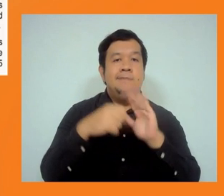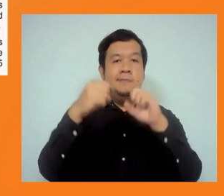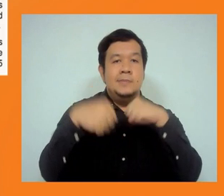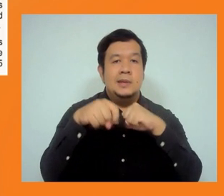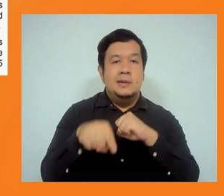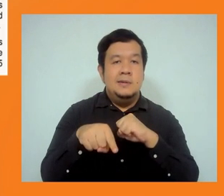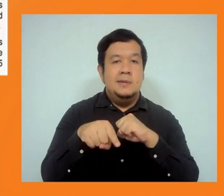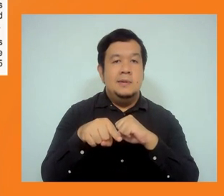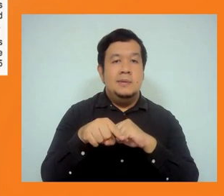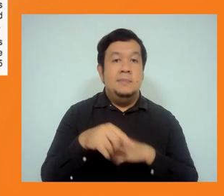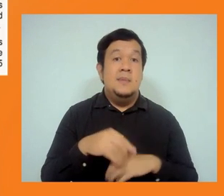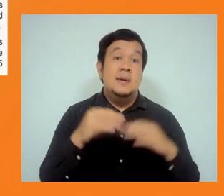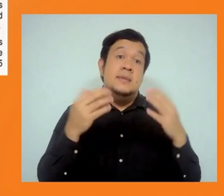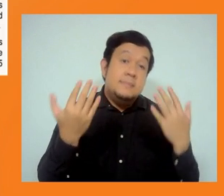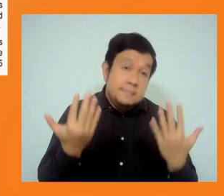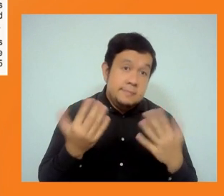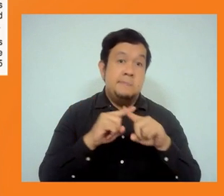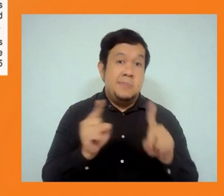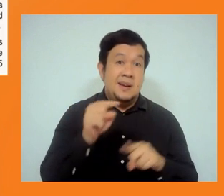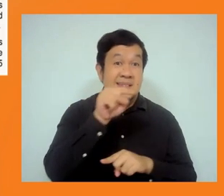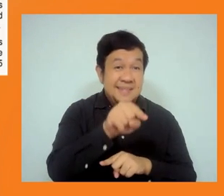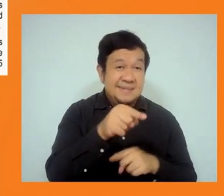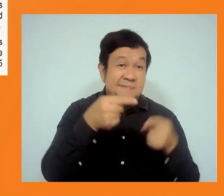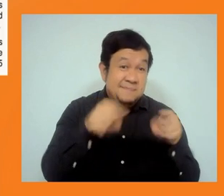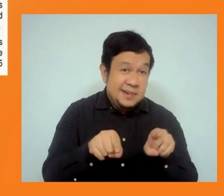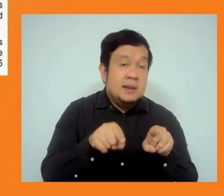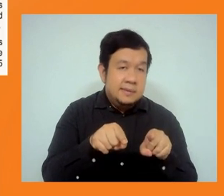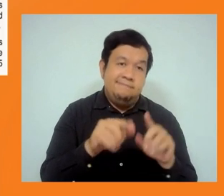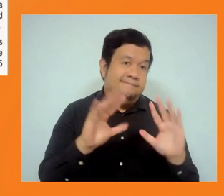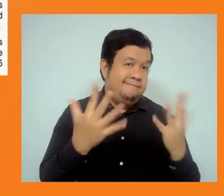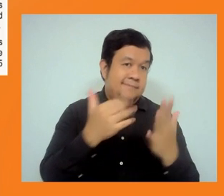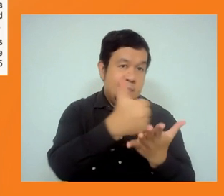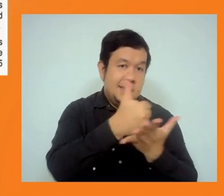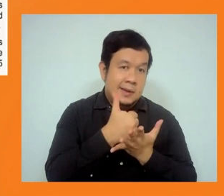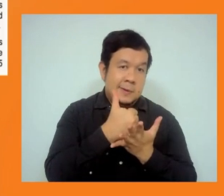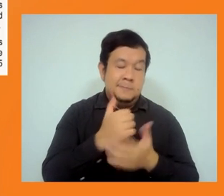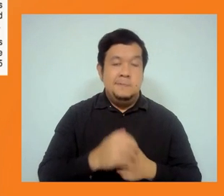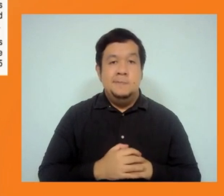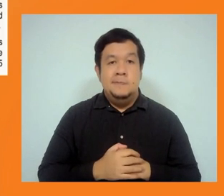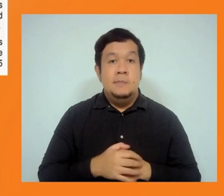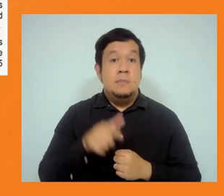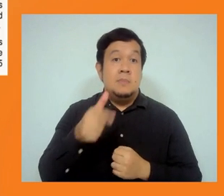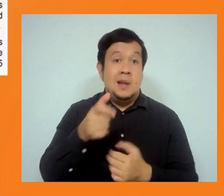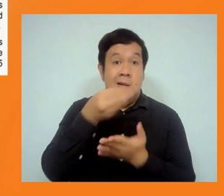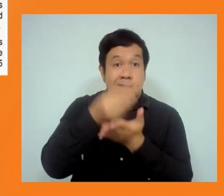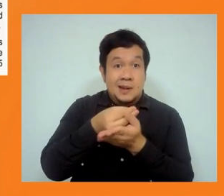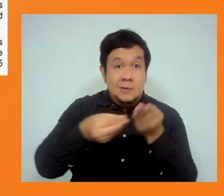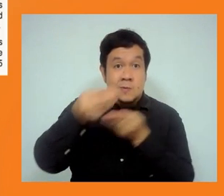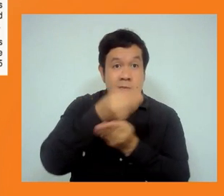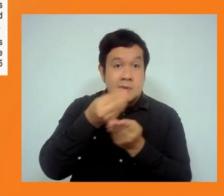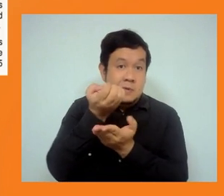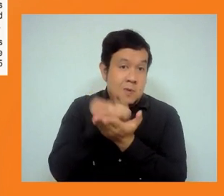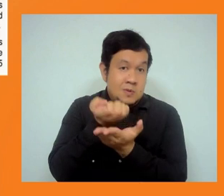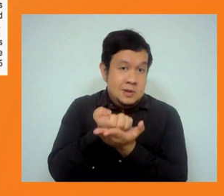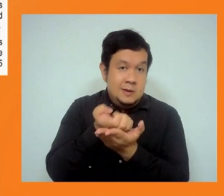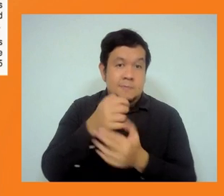The last thing about the economic crisis, of course, this morning also, I raised this issue with the